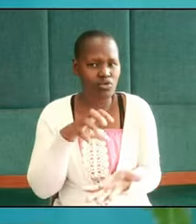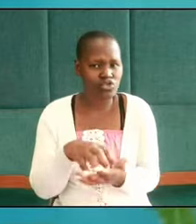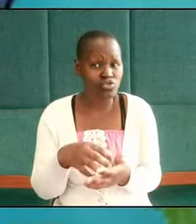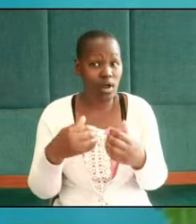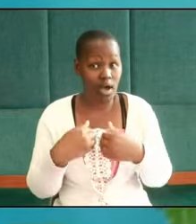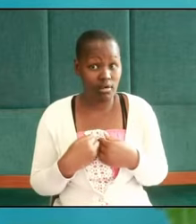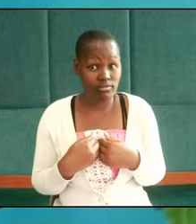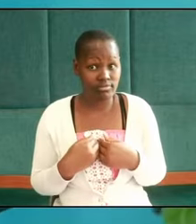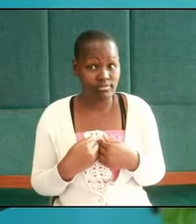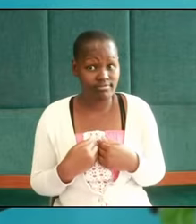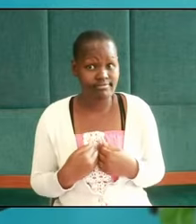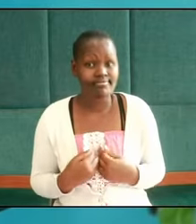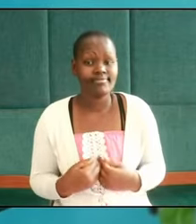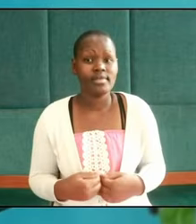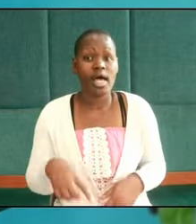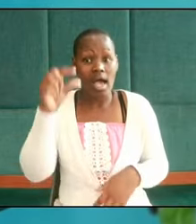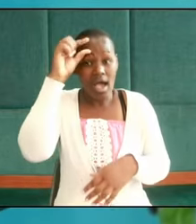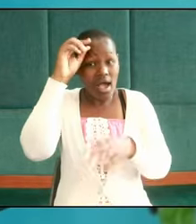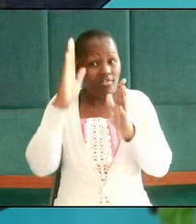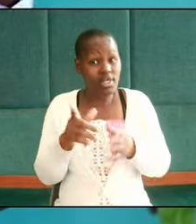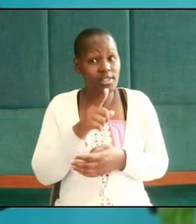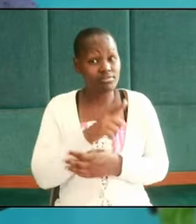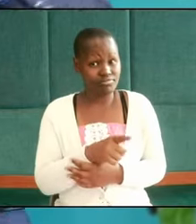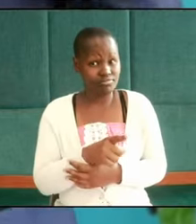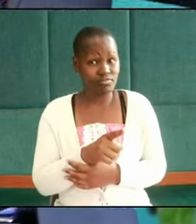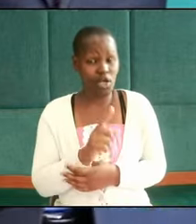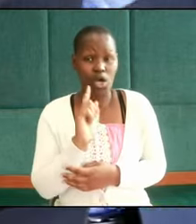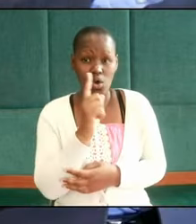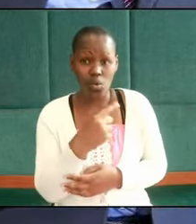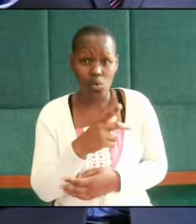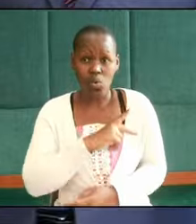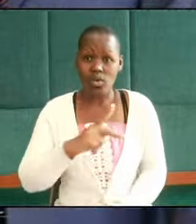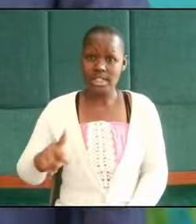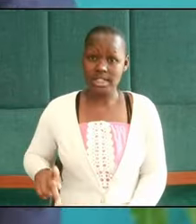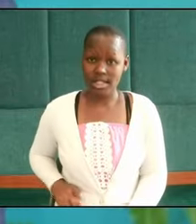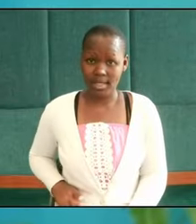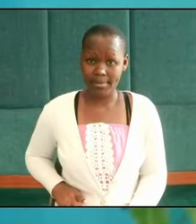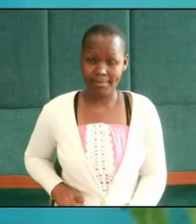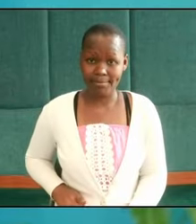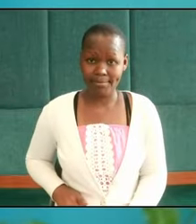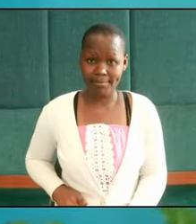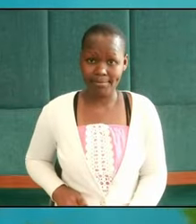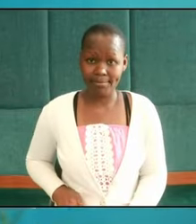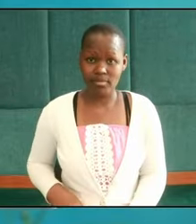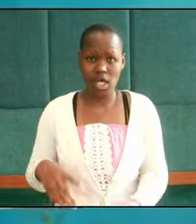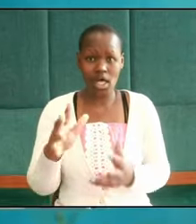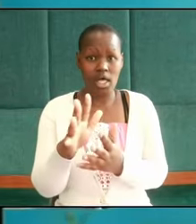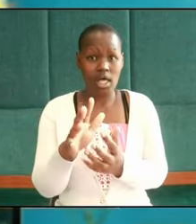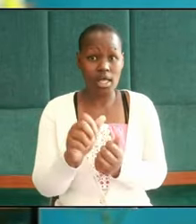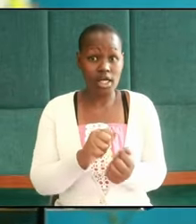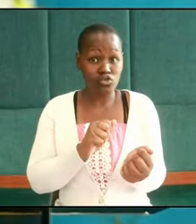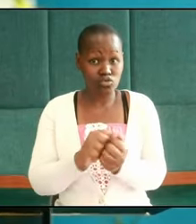like these governors who came to destroy